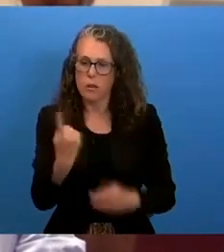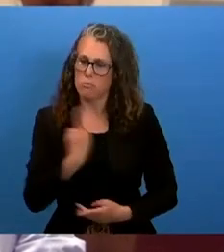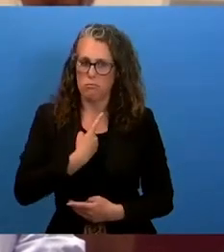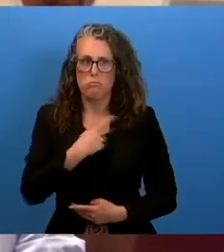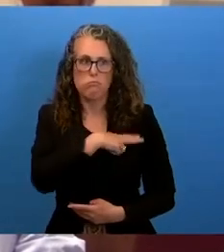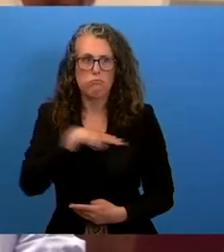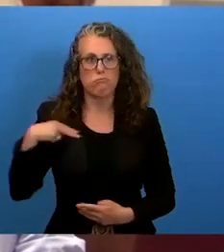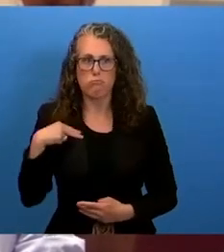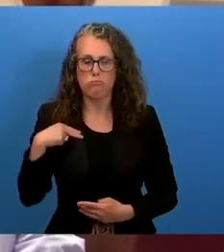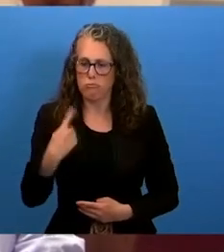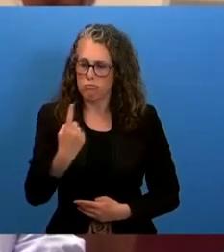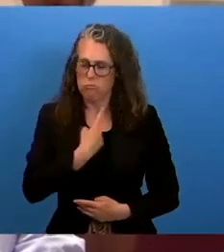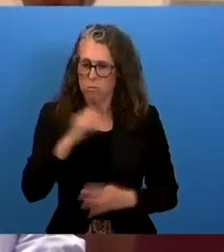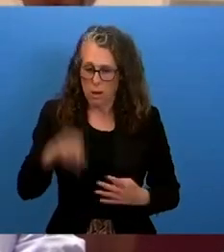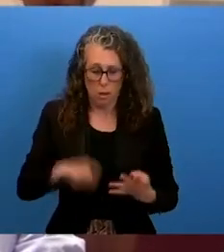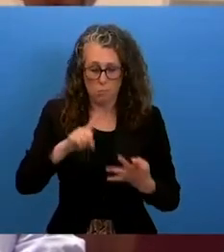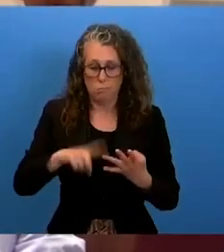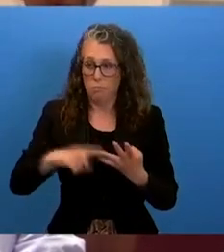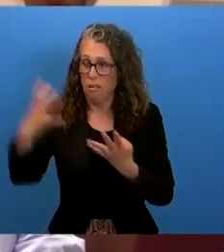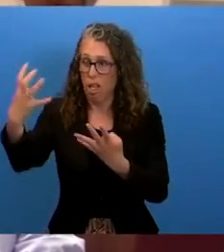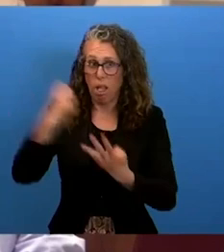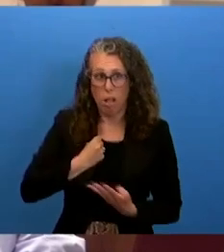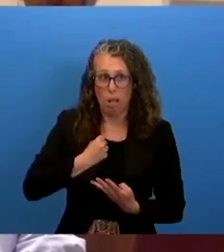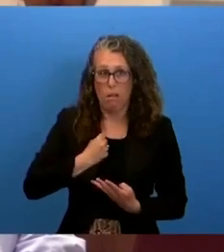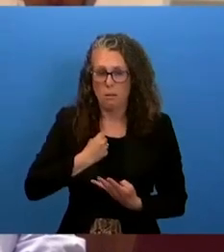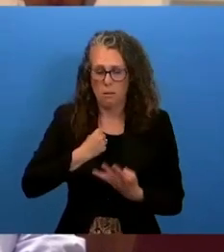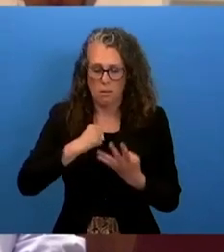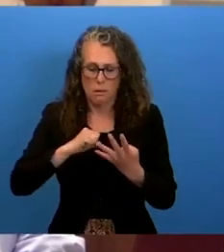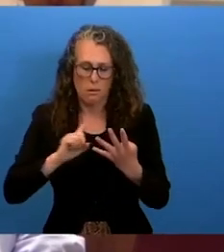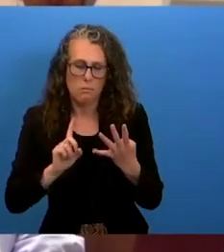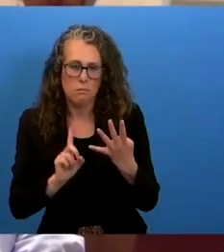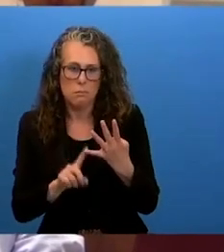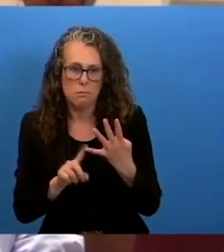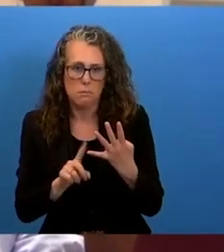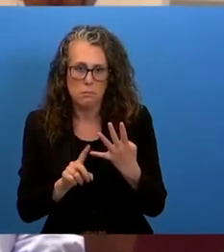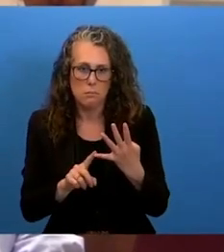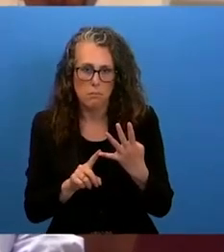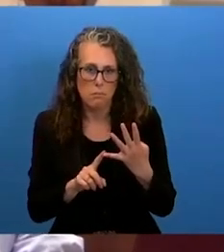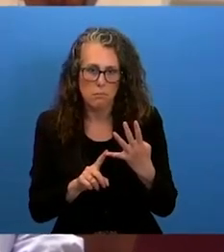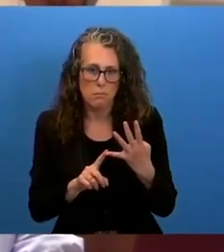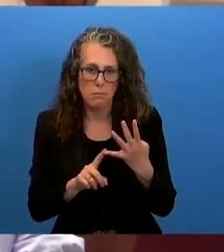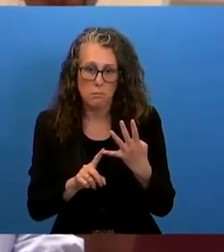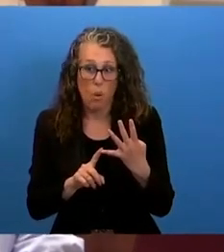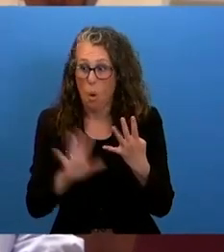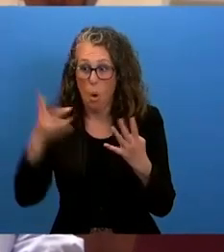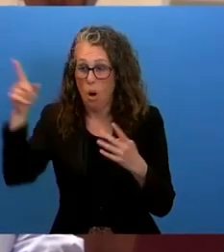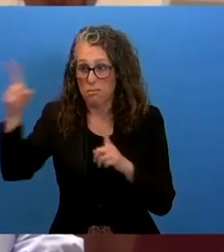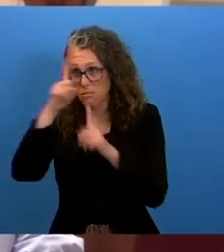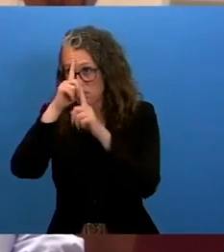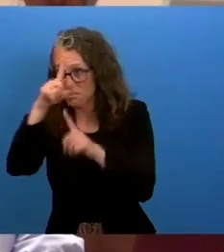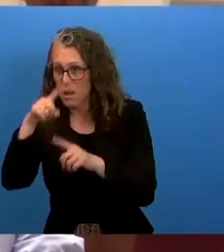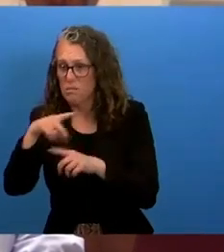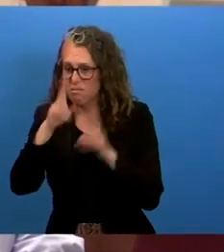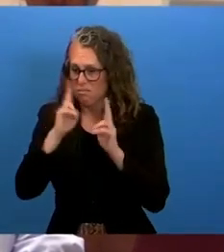be under occupation, or they might be in the process of extermination. For Western